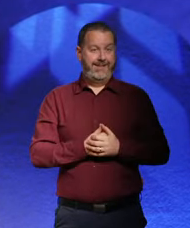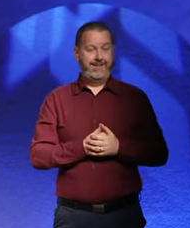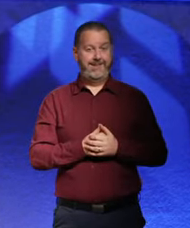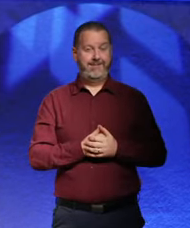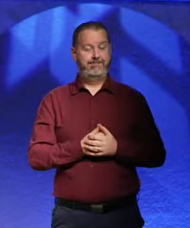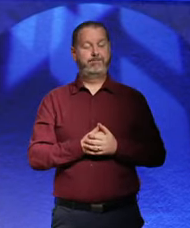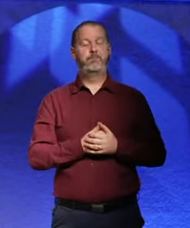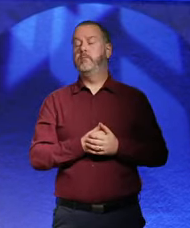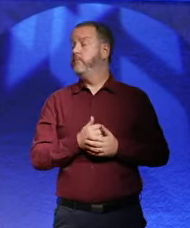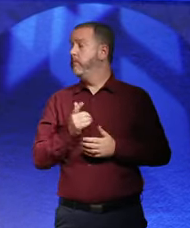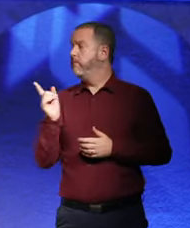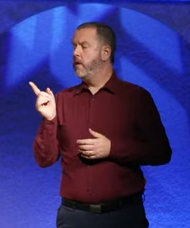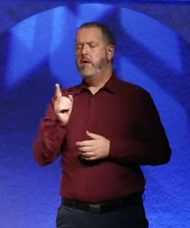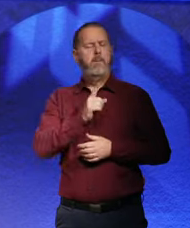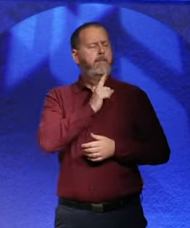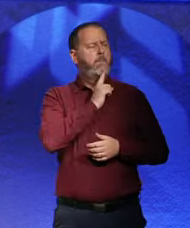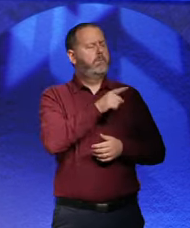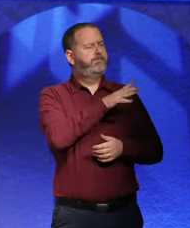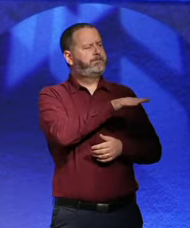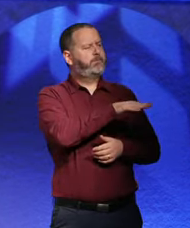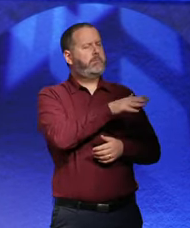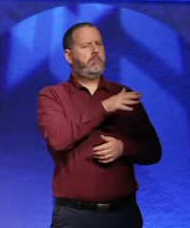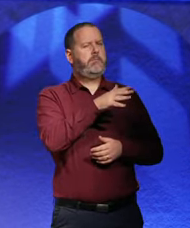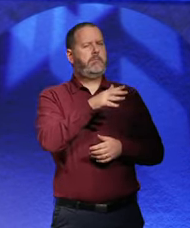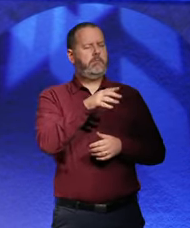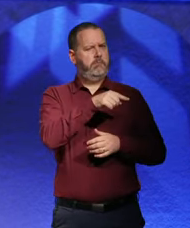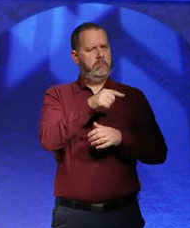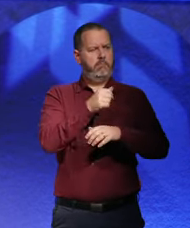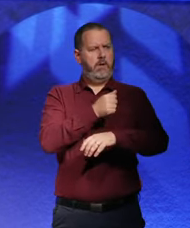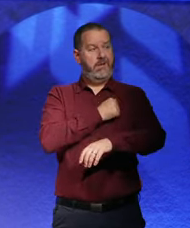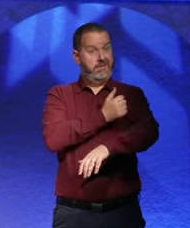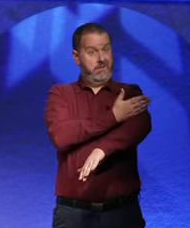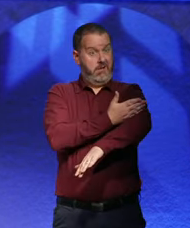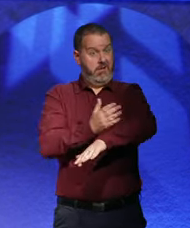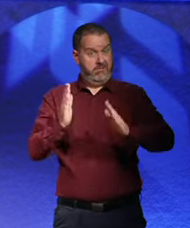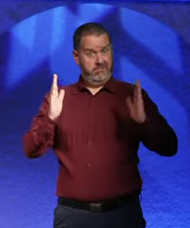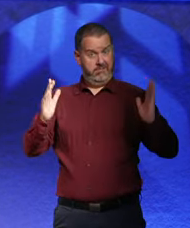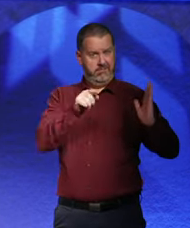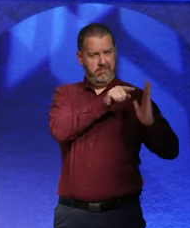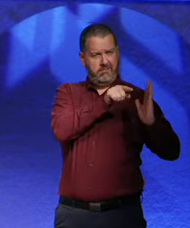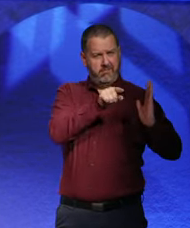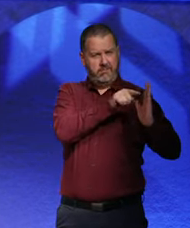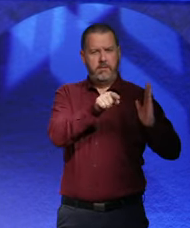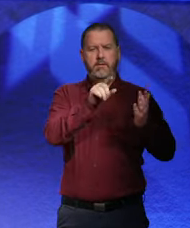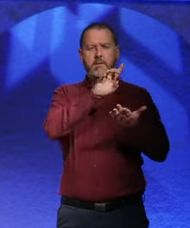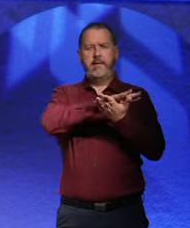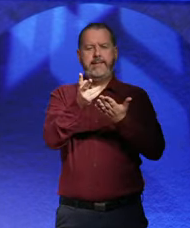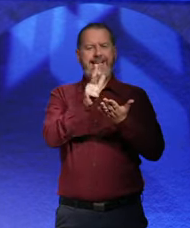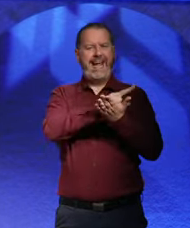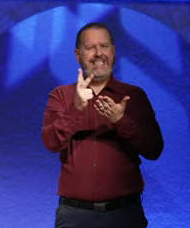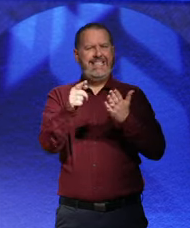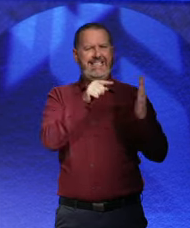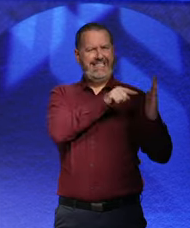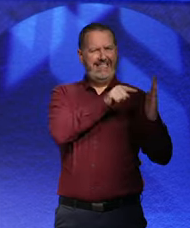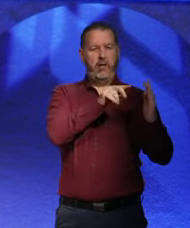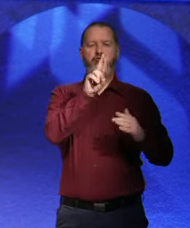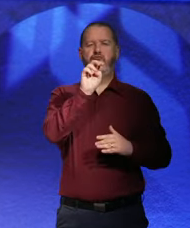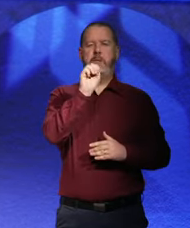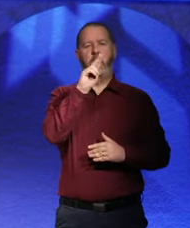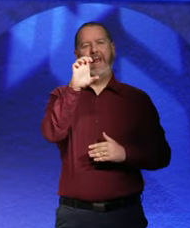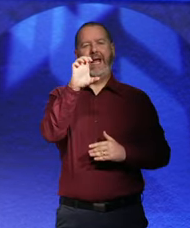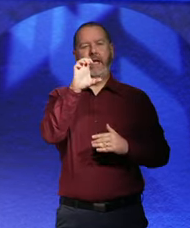But the political parties then, at the beginning of the Republic, mean, were they